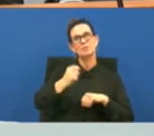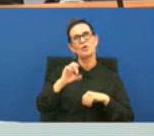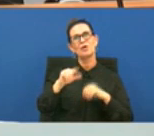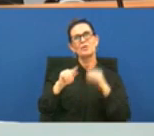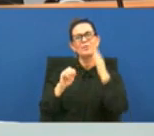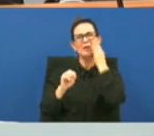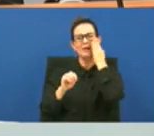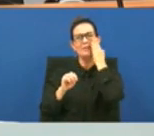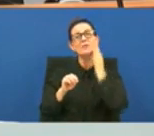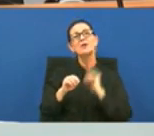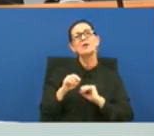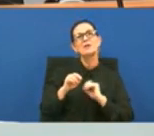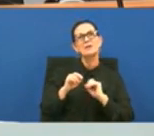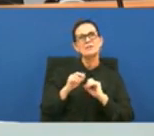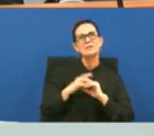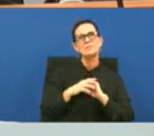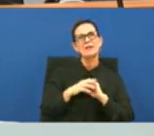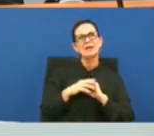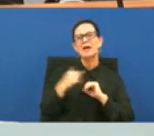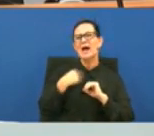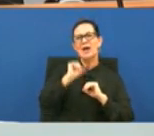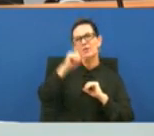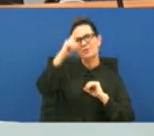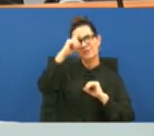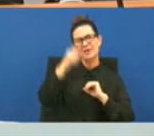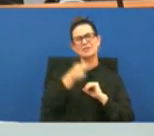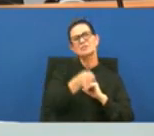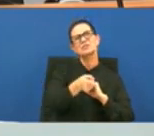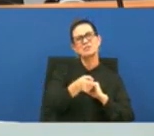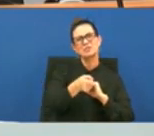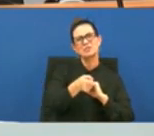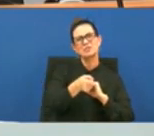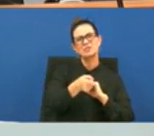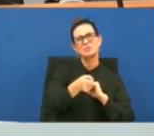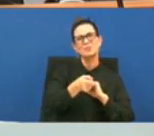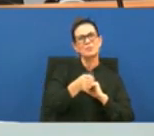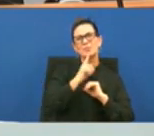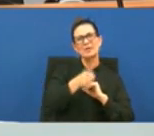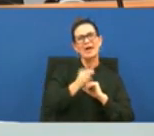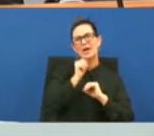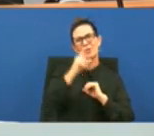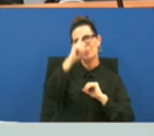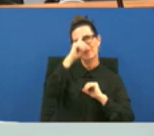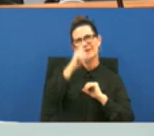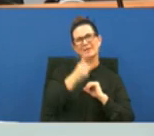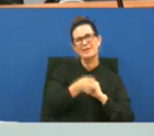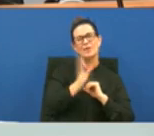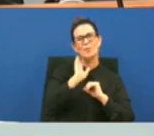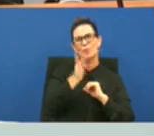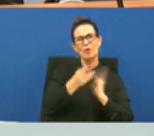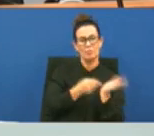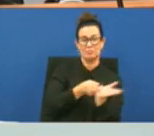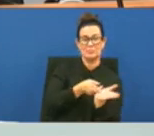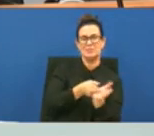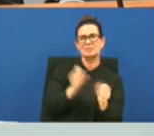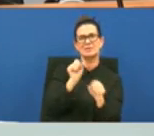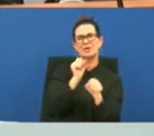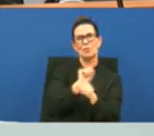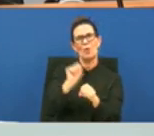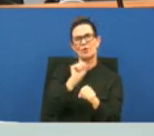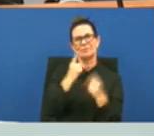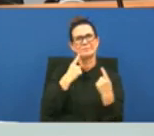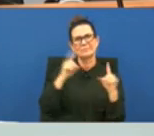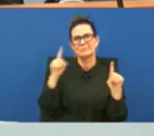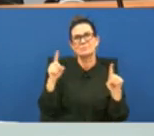in a position but i don't think it's ever going to work to tell you the truth with fidelity you know um i